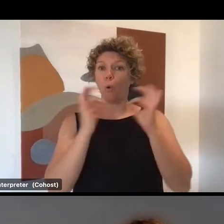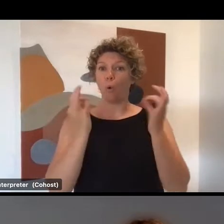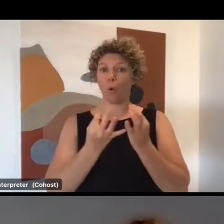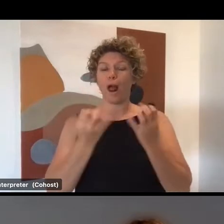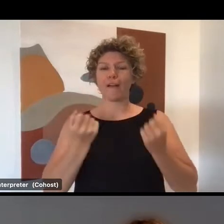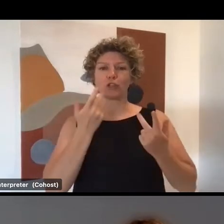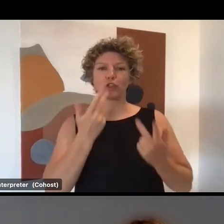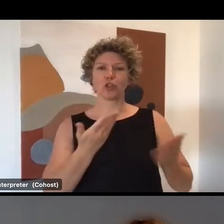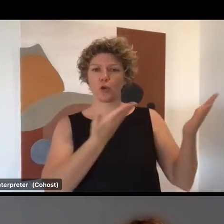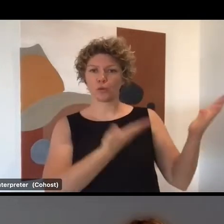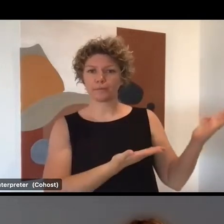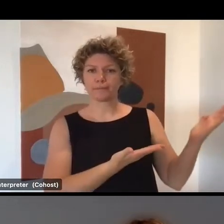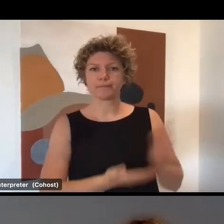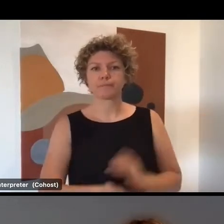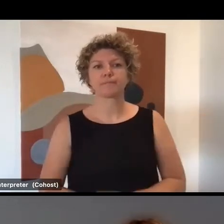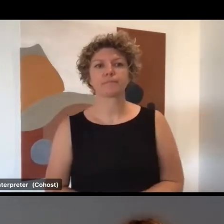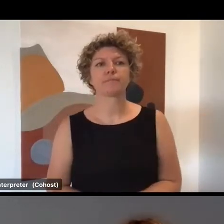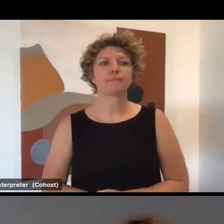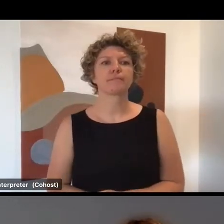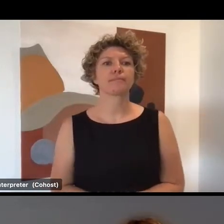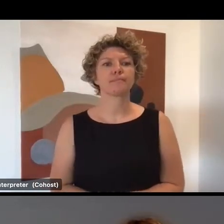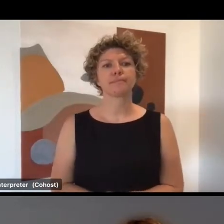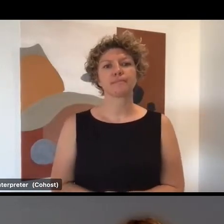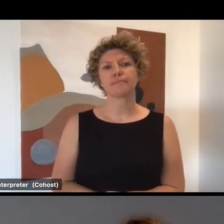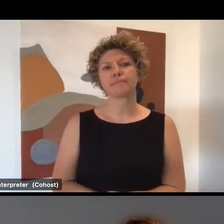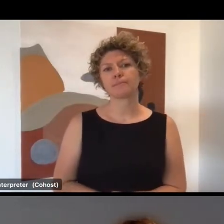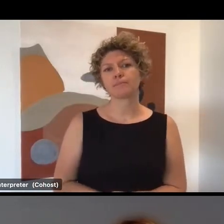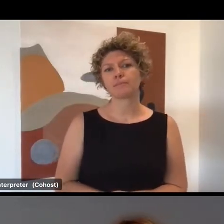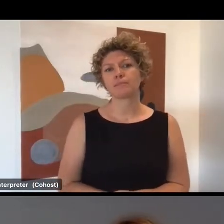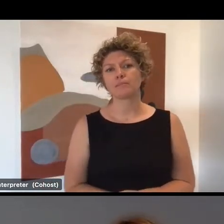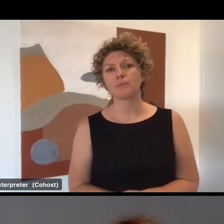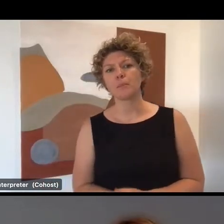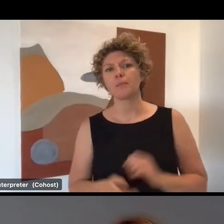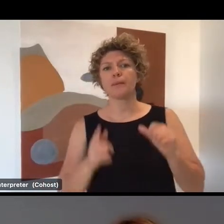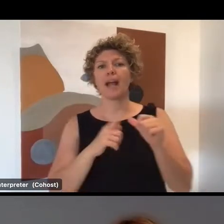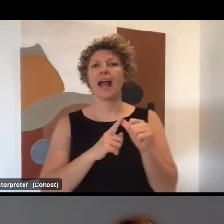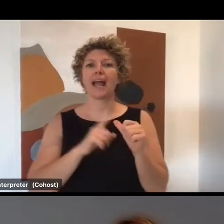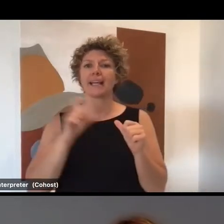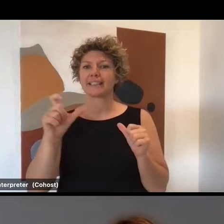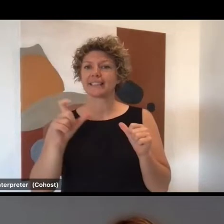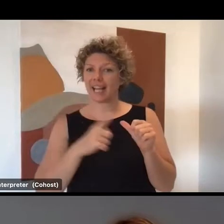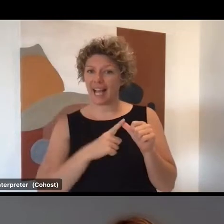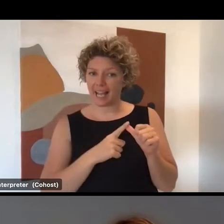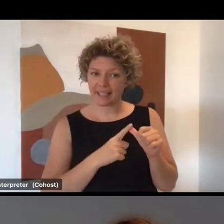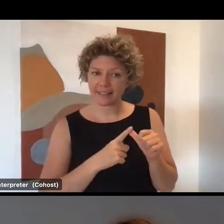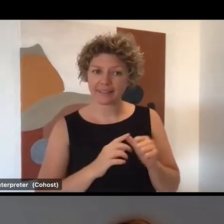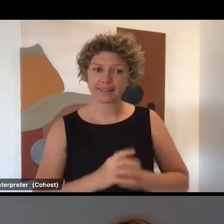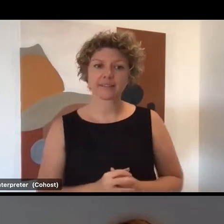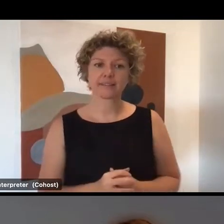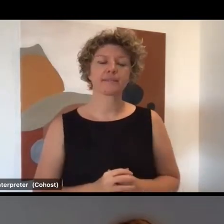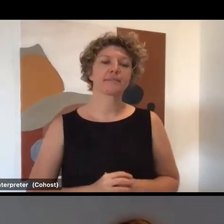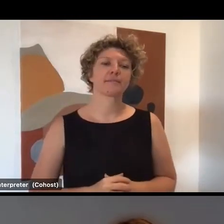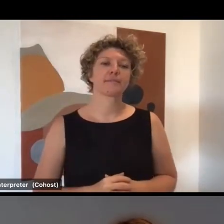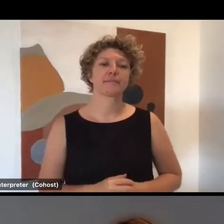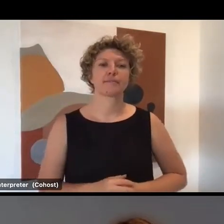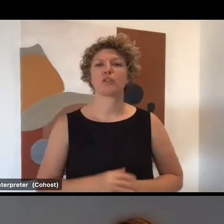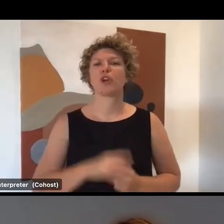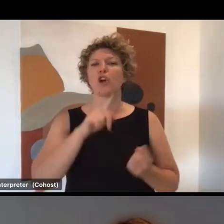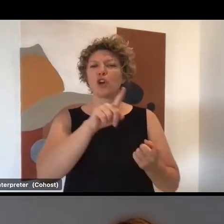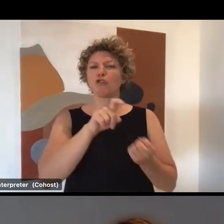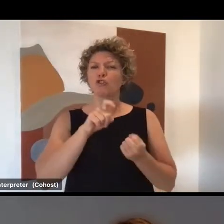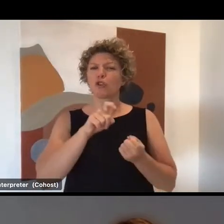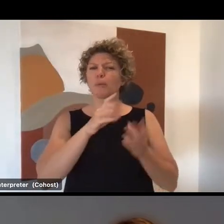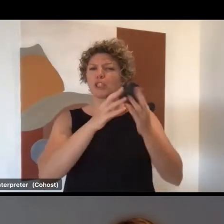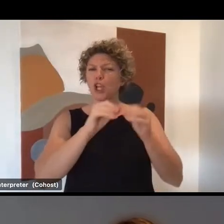we are supporting and so this includes ACA or Apprenticeship Careers Australia also known as Recruitment